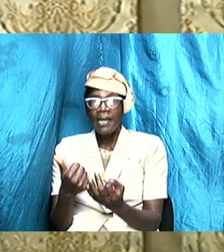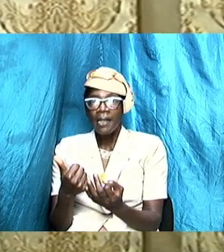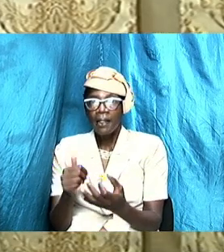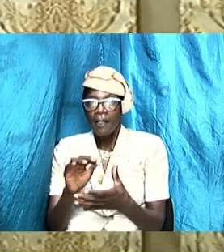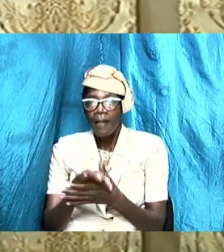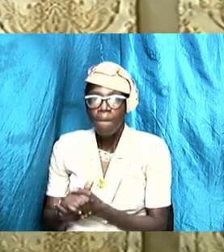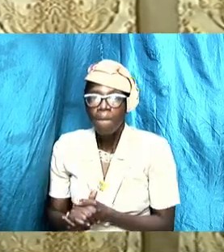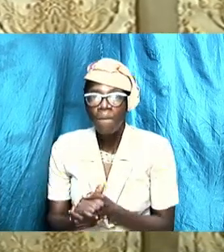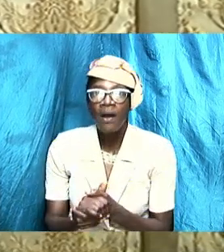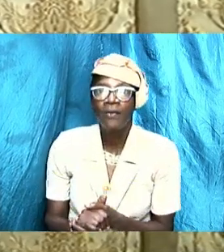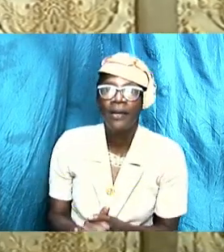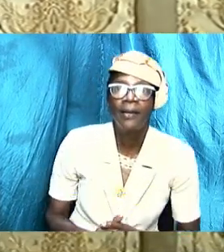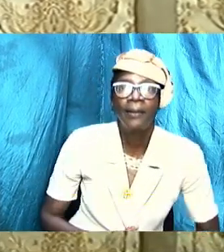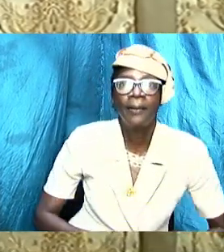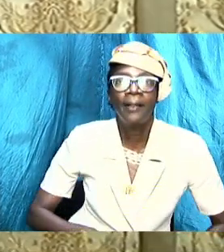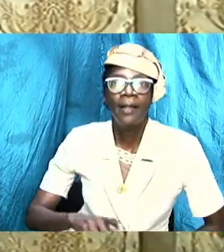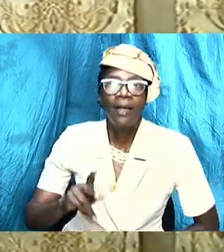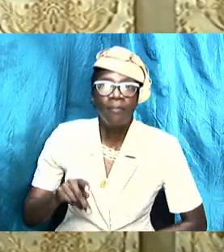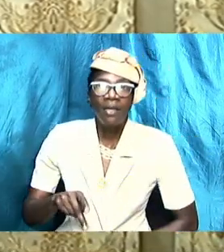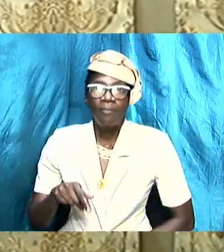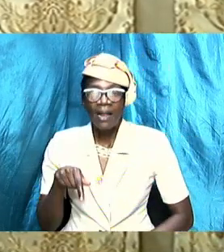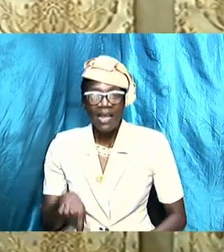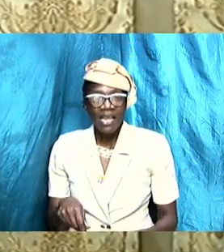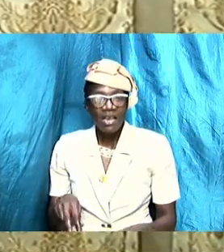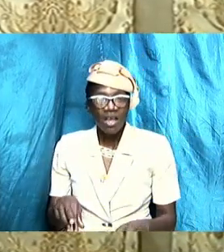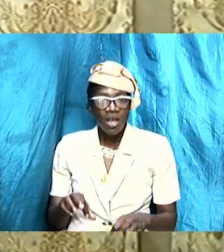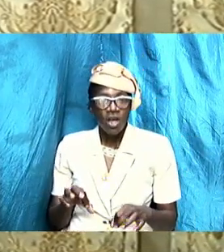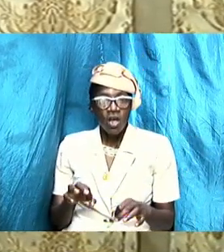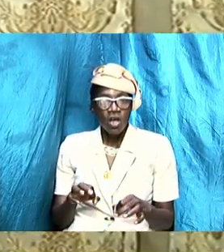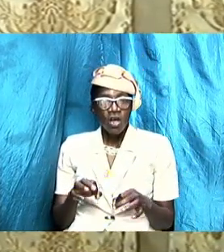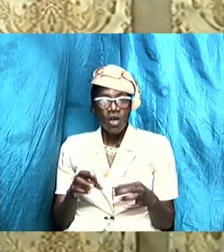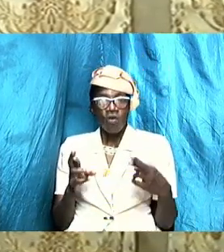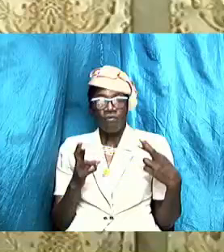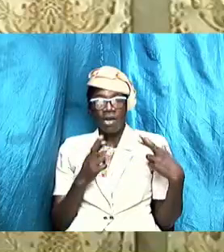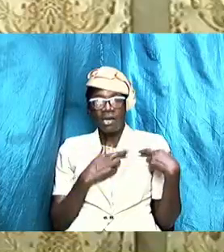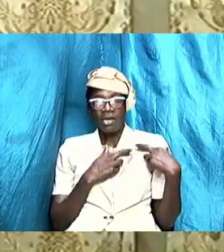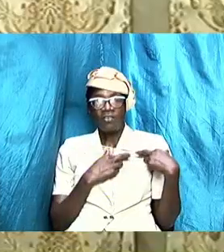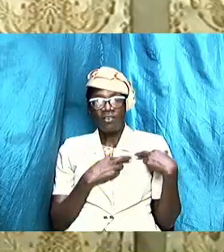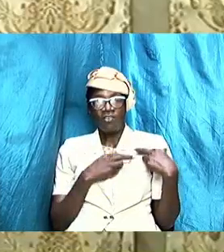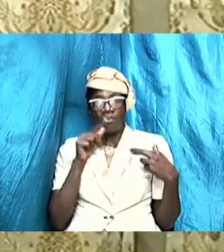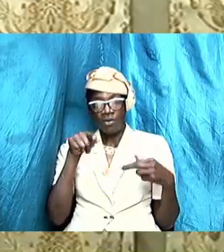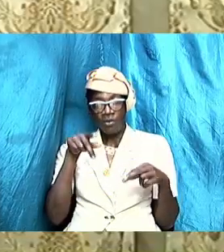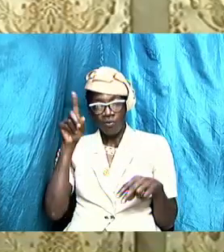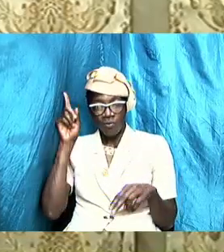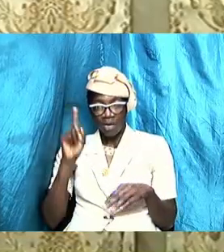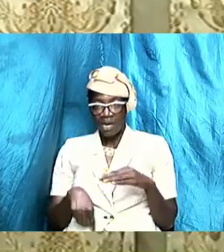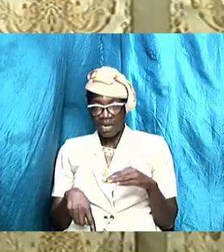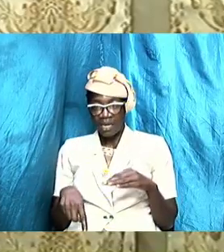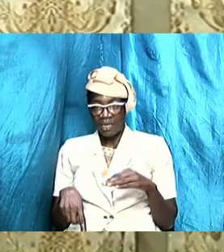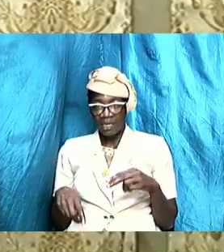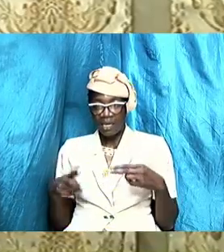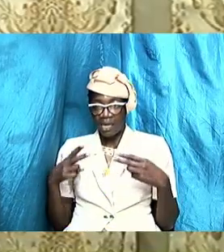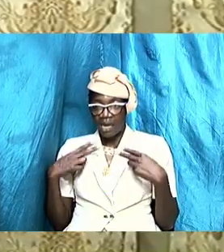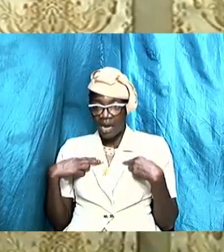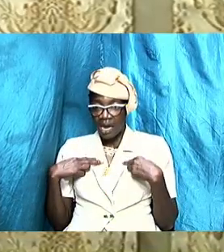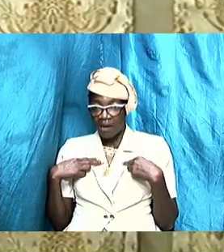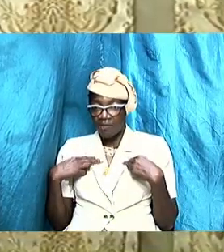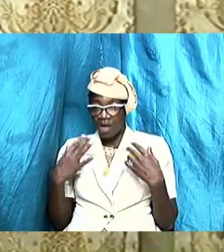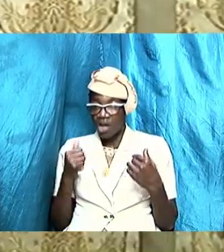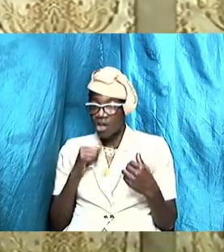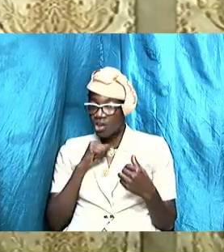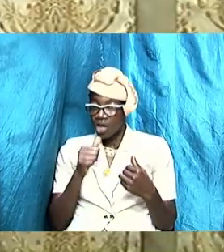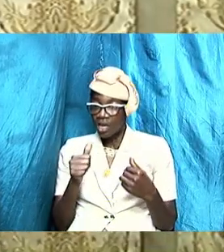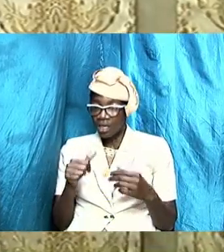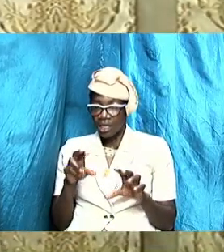people that are in relationship and you cannot or you have not to this point